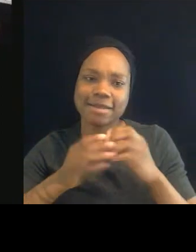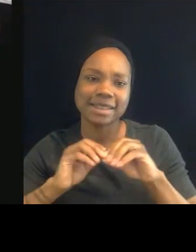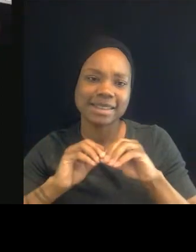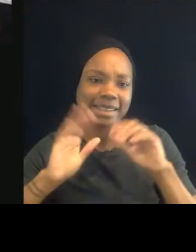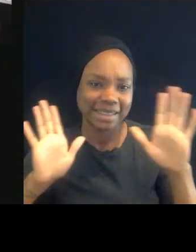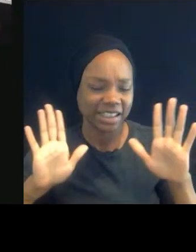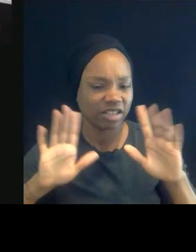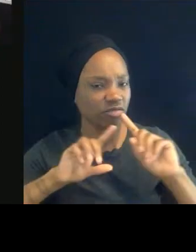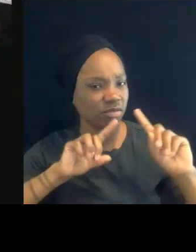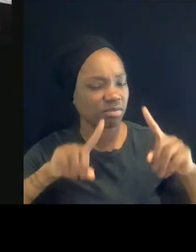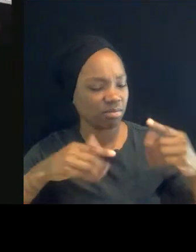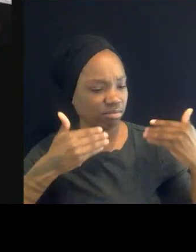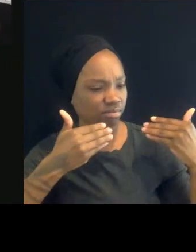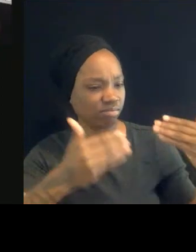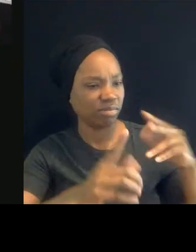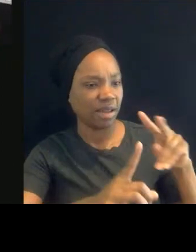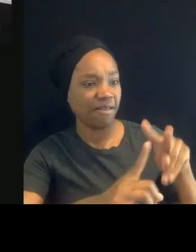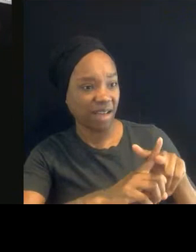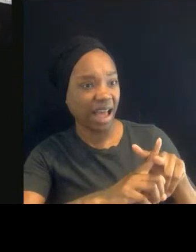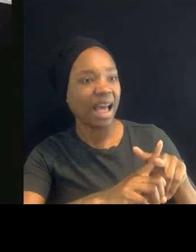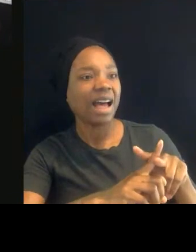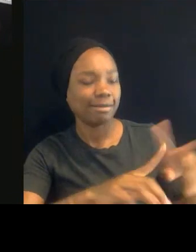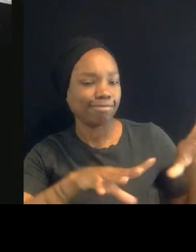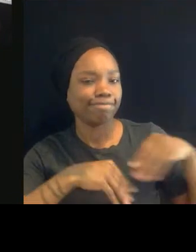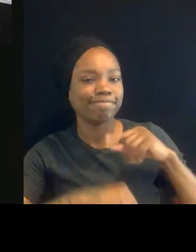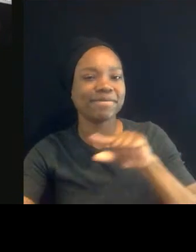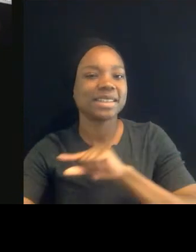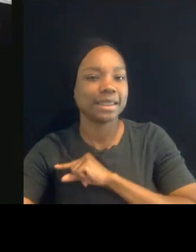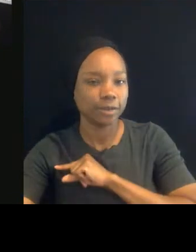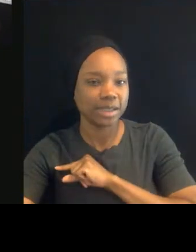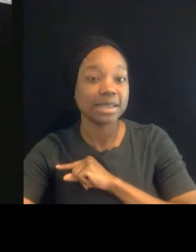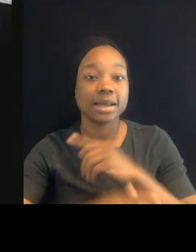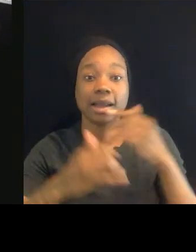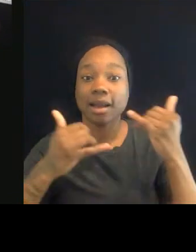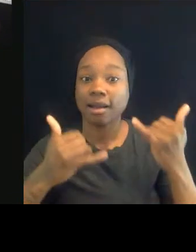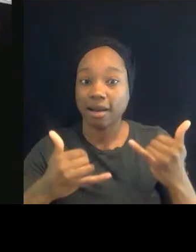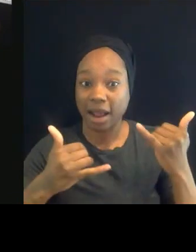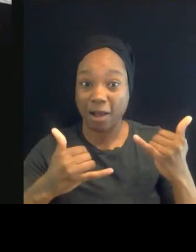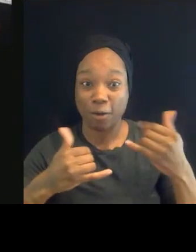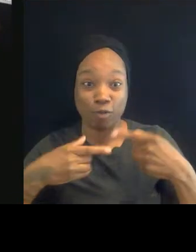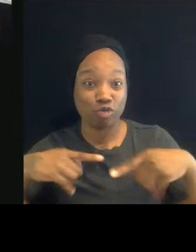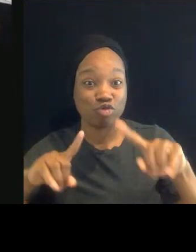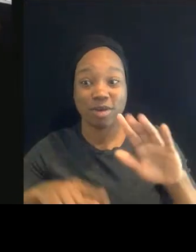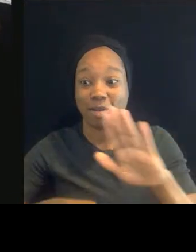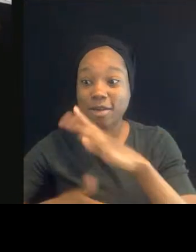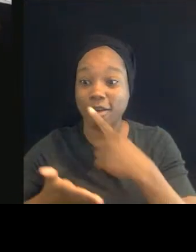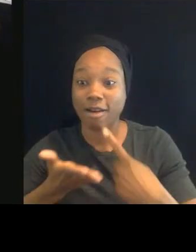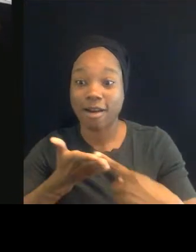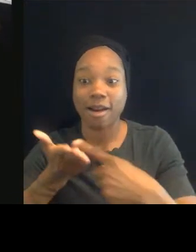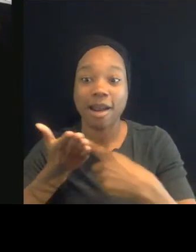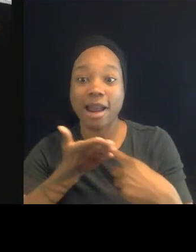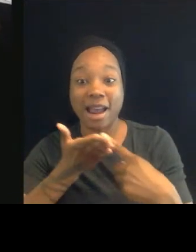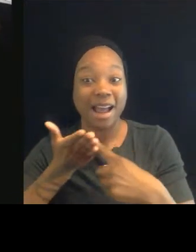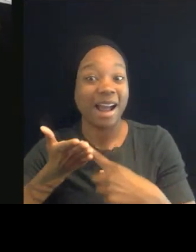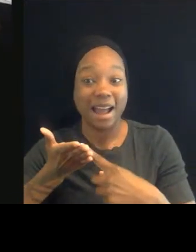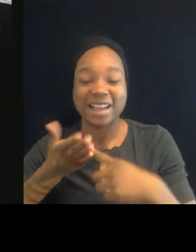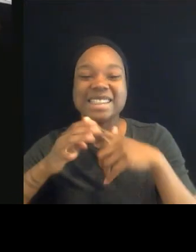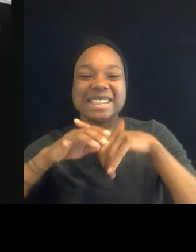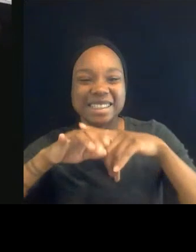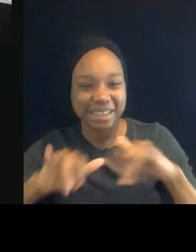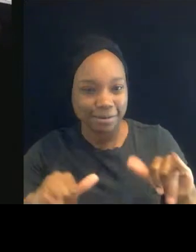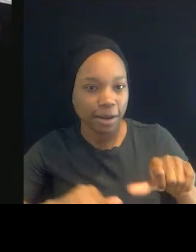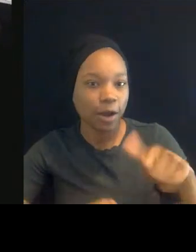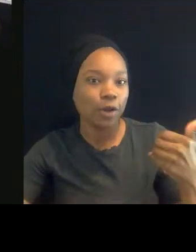shadow of the, at the very moment, while those deliberations were taking place, another young man was killed, Dante Wright, and a young girl